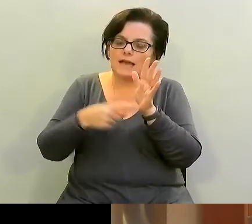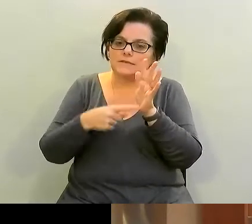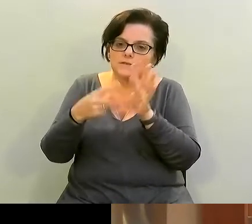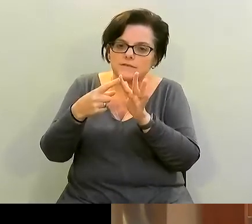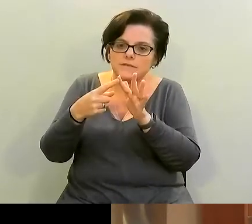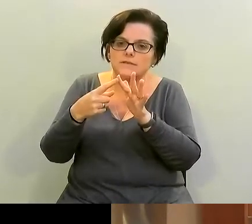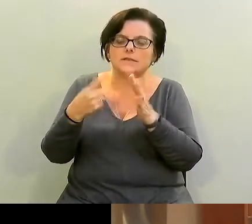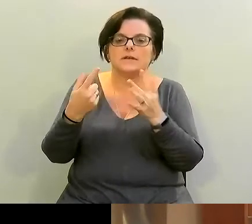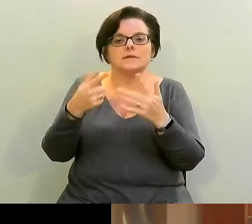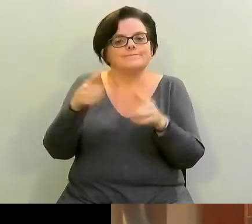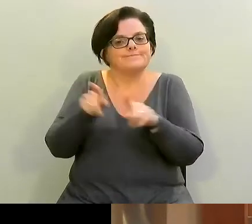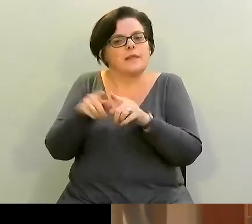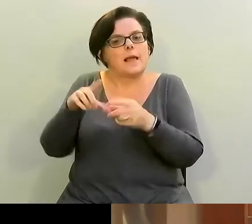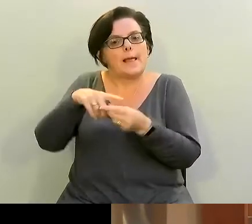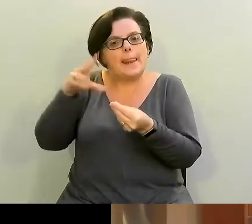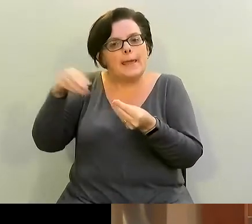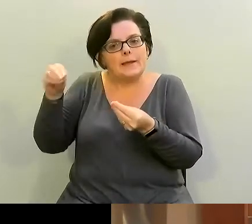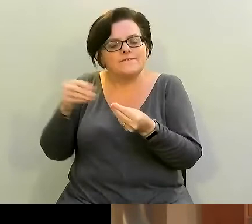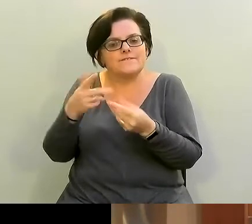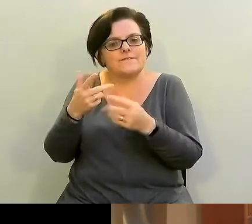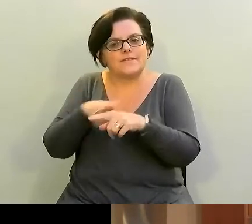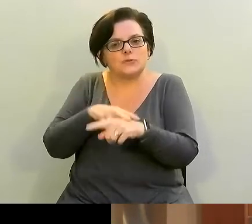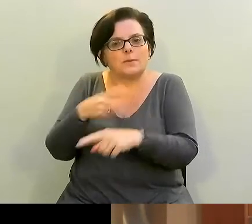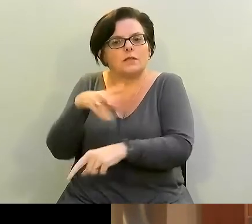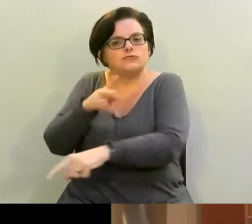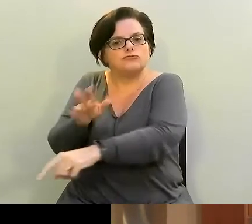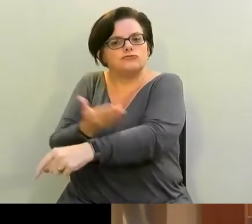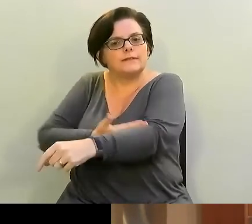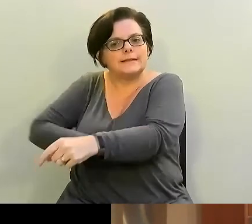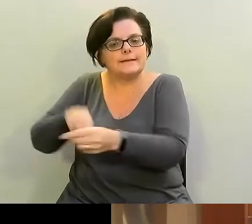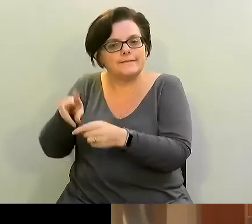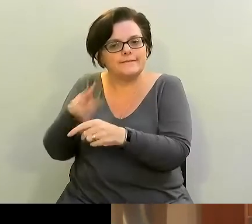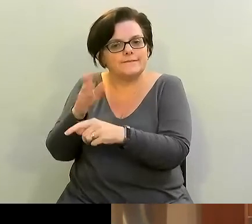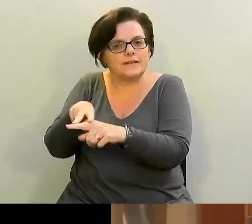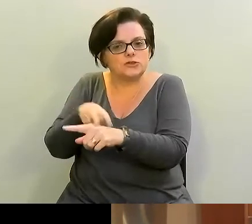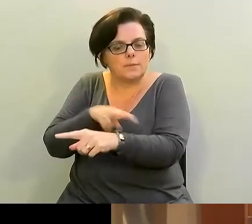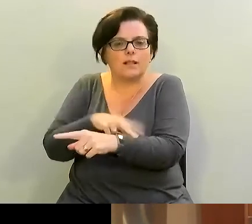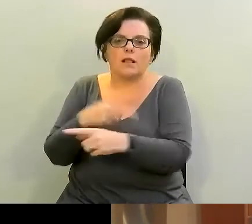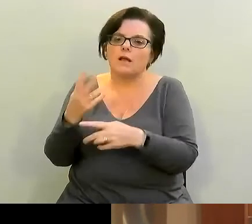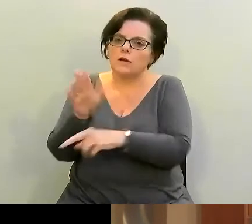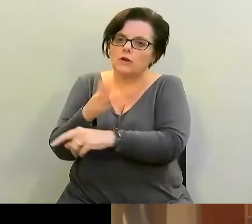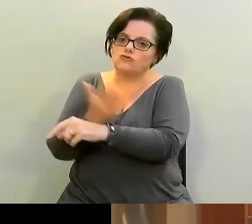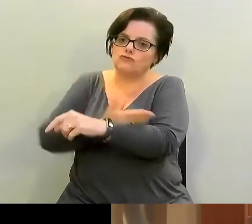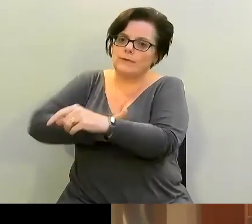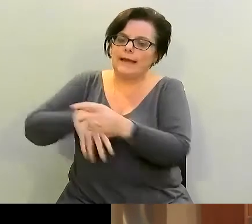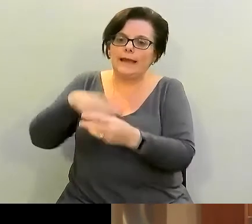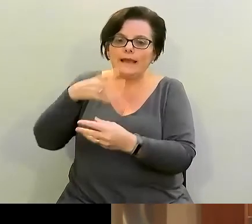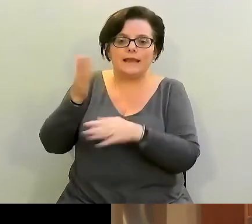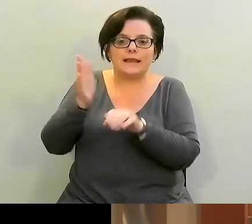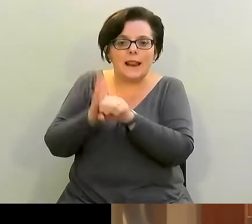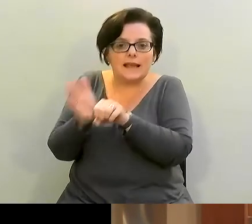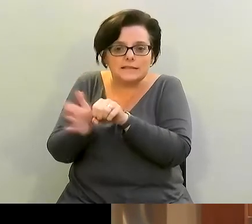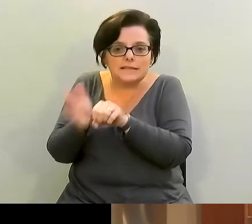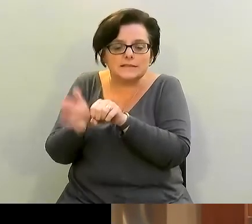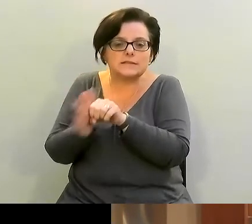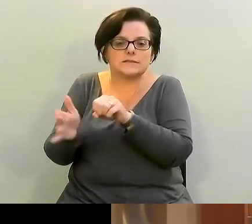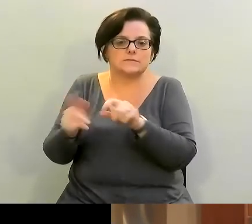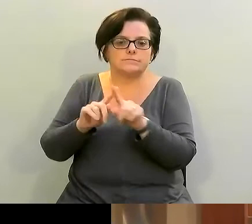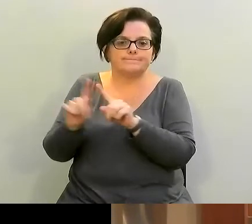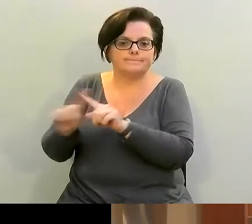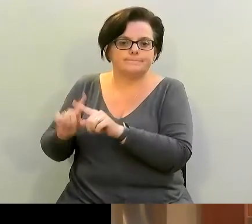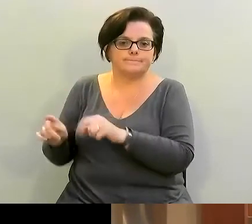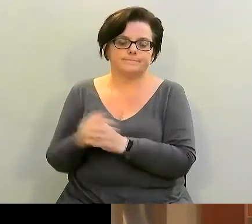in leafy green so think rocket lettuce or your favorite green lettuce the greener the better but